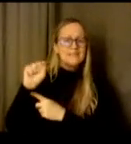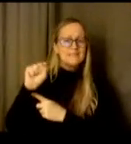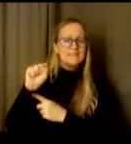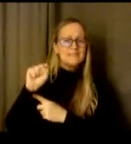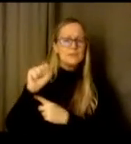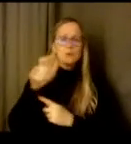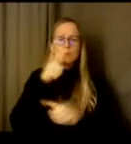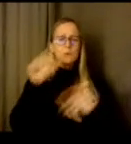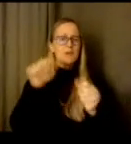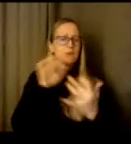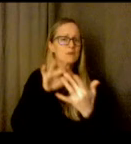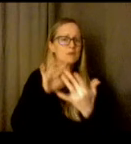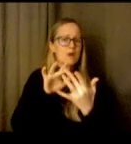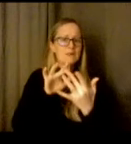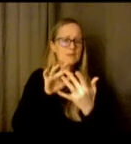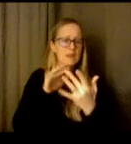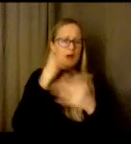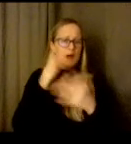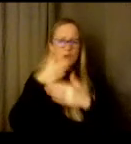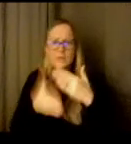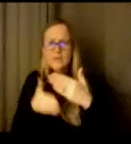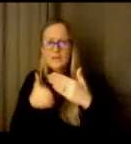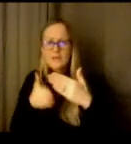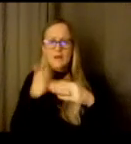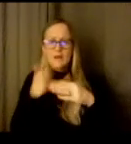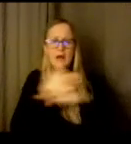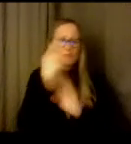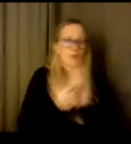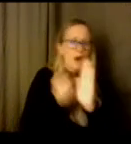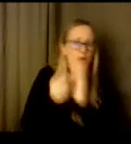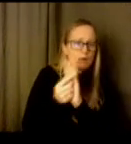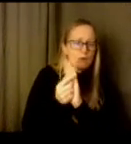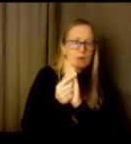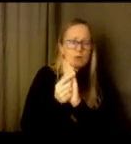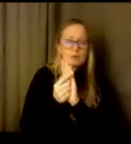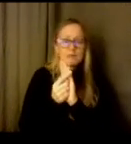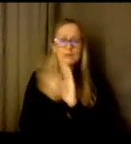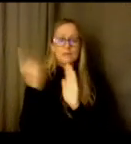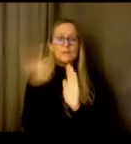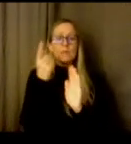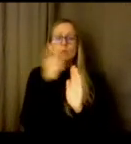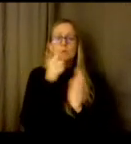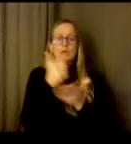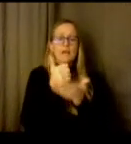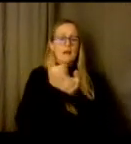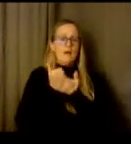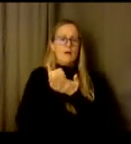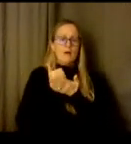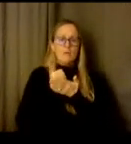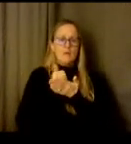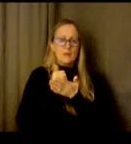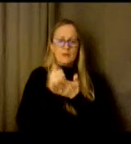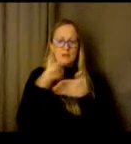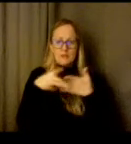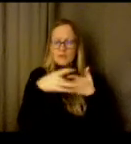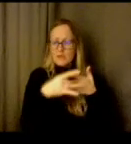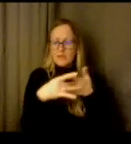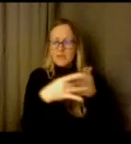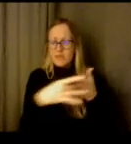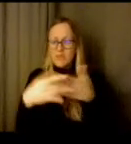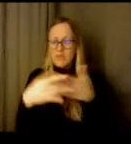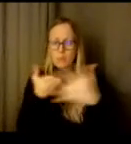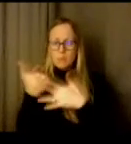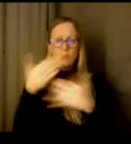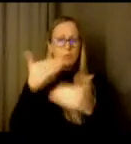and is there are there people in the school that can help them navigate um the process and finding supports